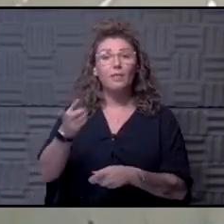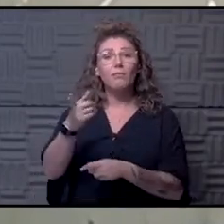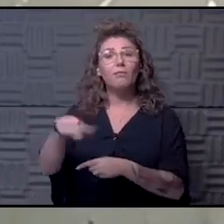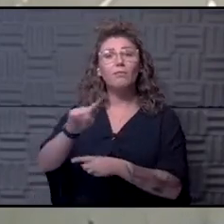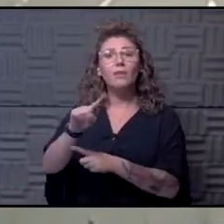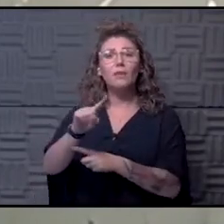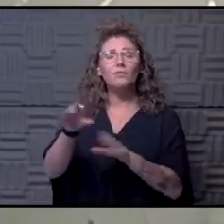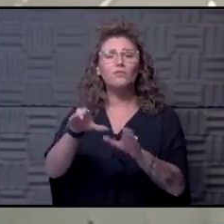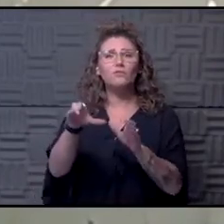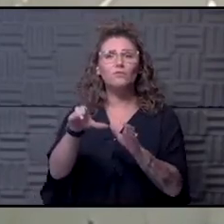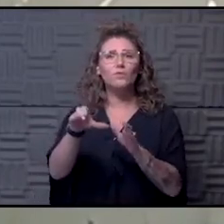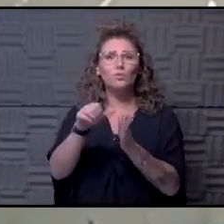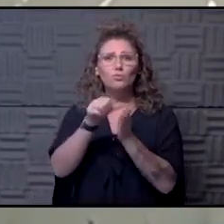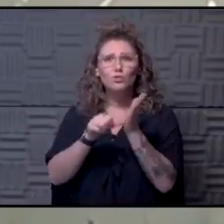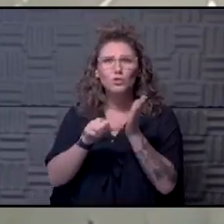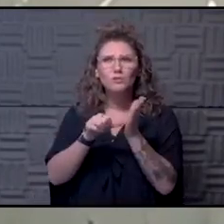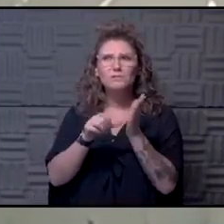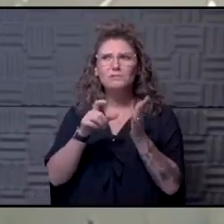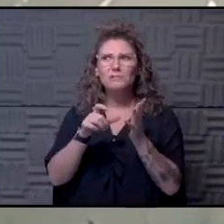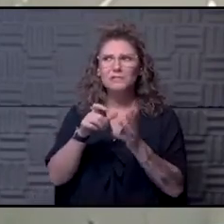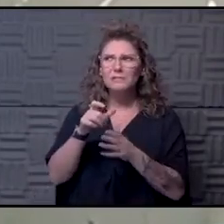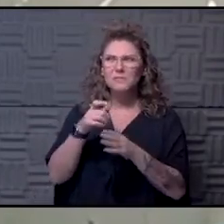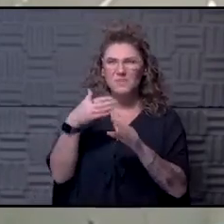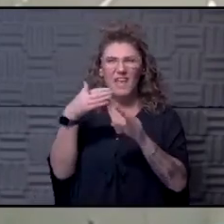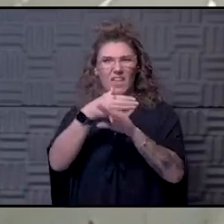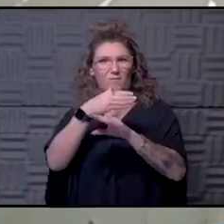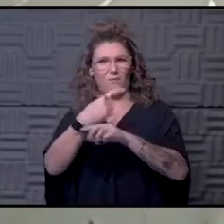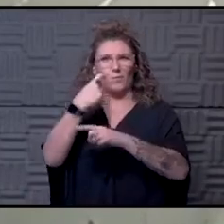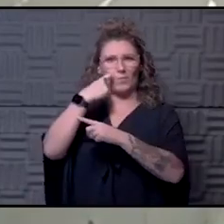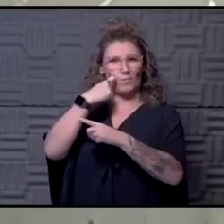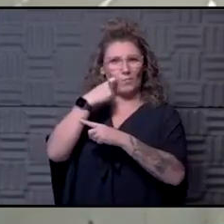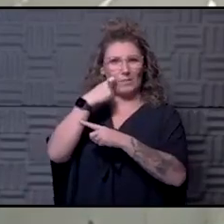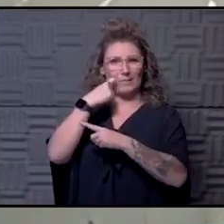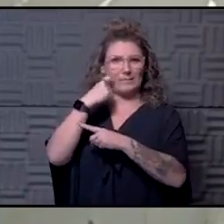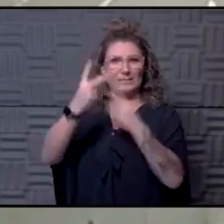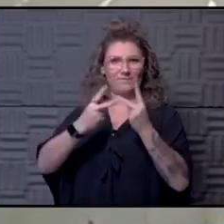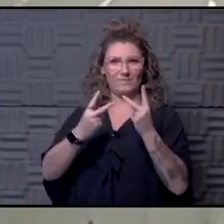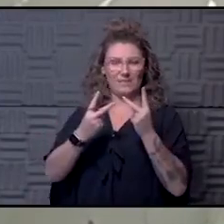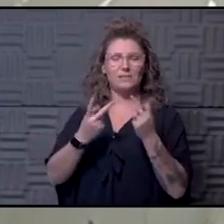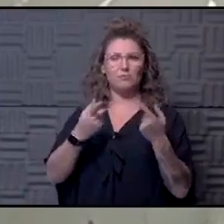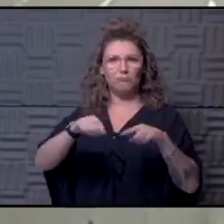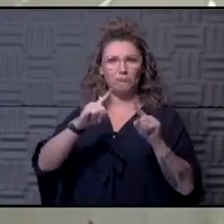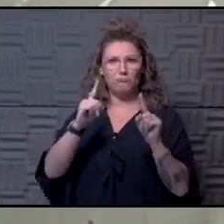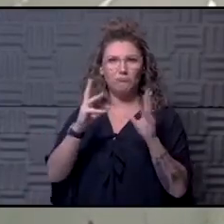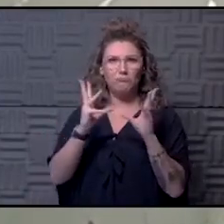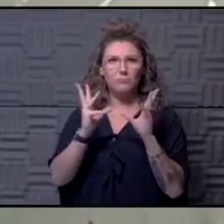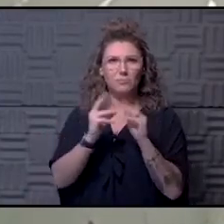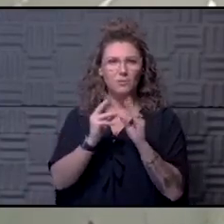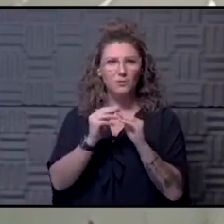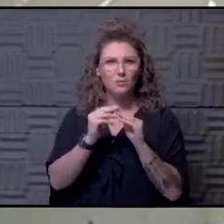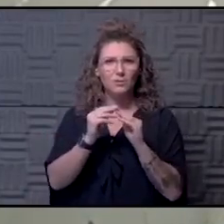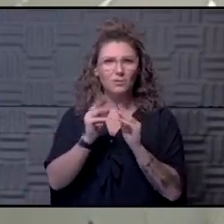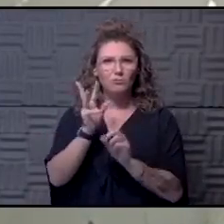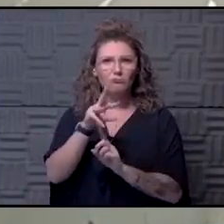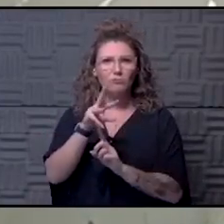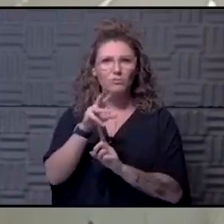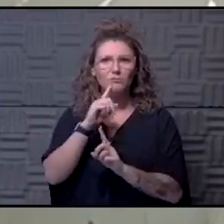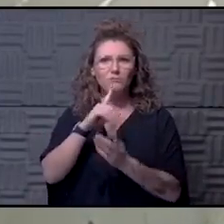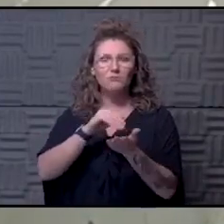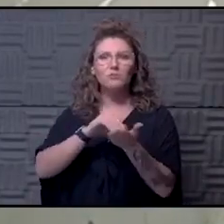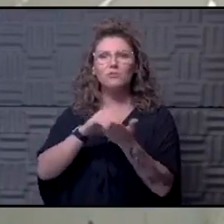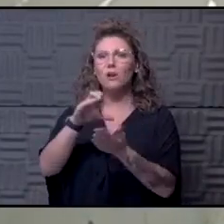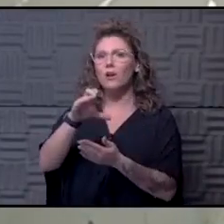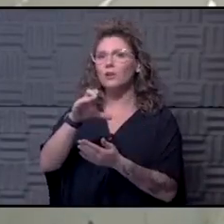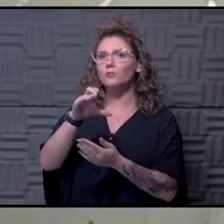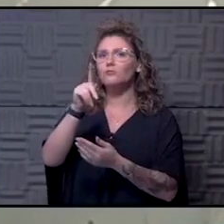procedures. I think I was on after the last one. And I think Dr. Kraft is